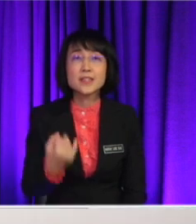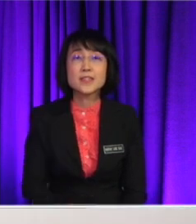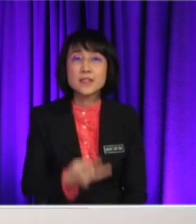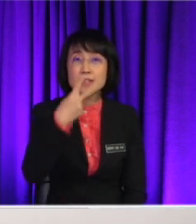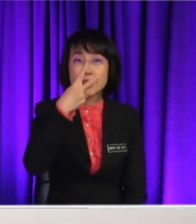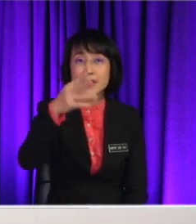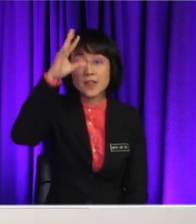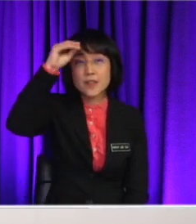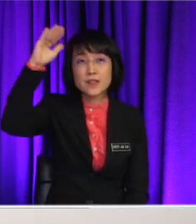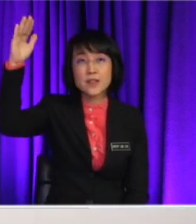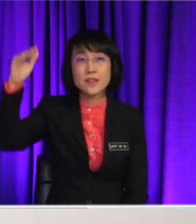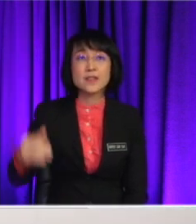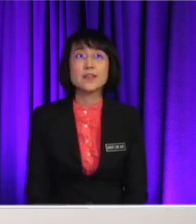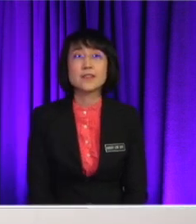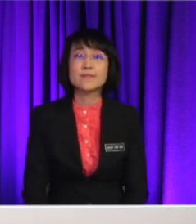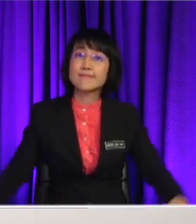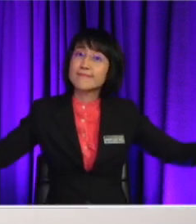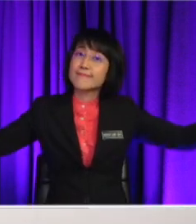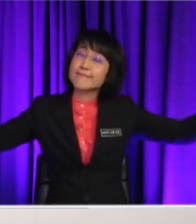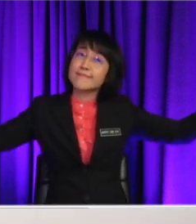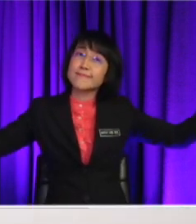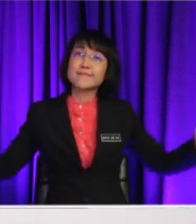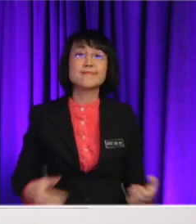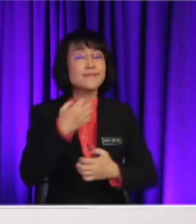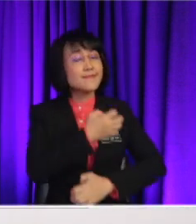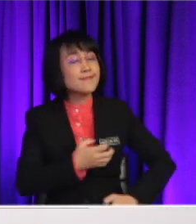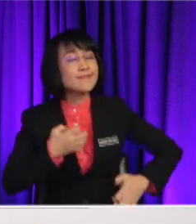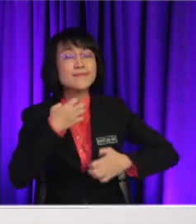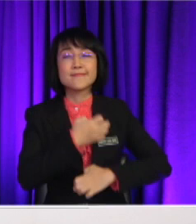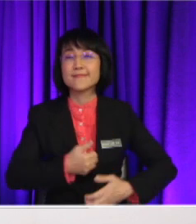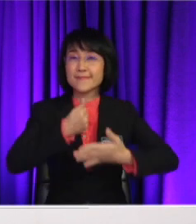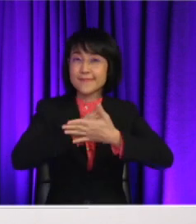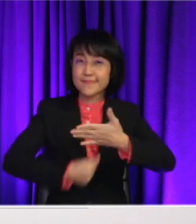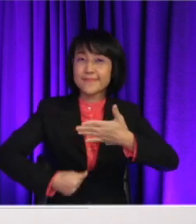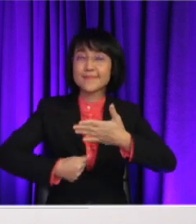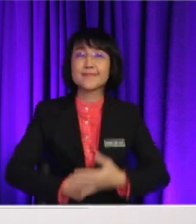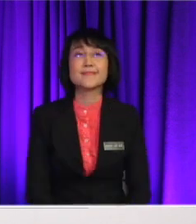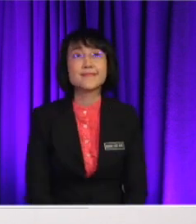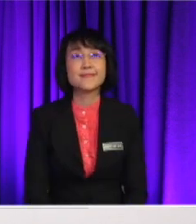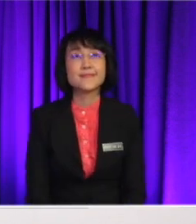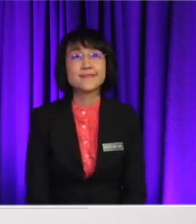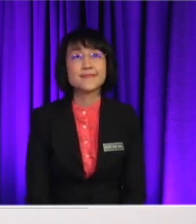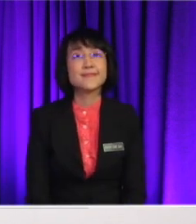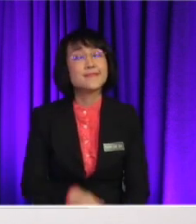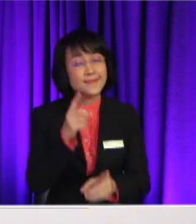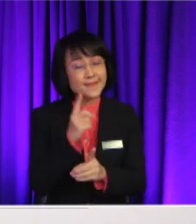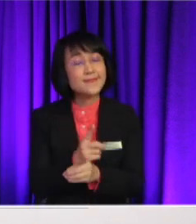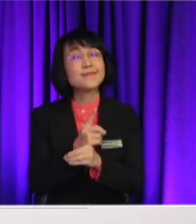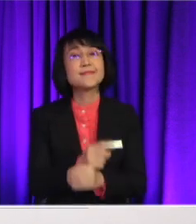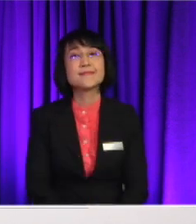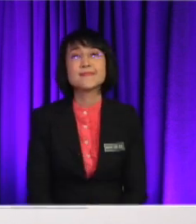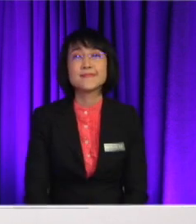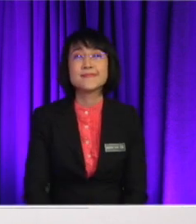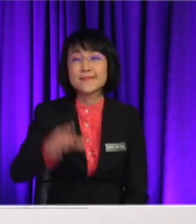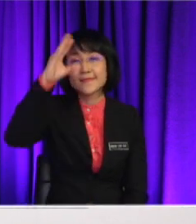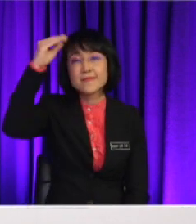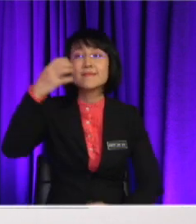see the man is opening his arms and enjoying the nature Yeah, right As in this guy is